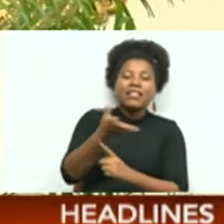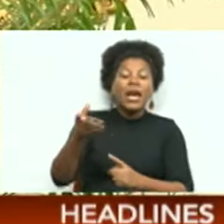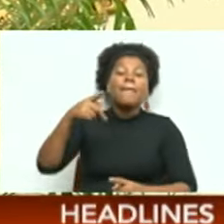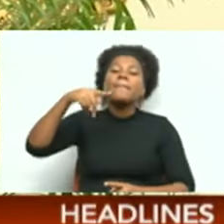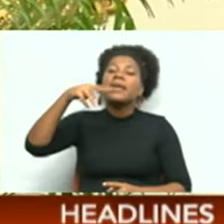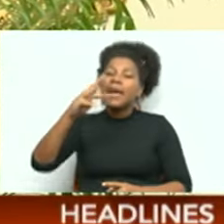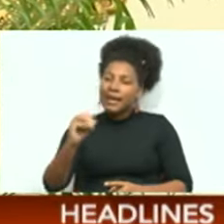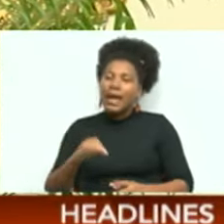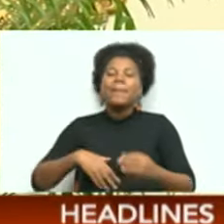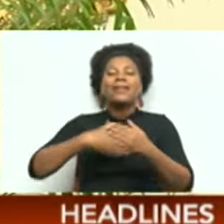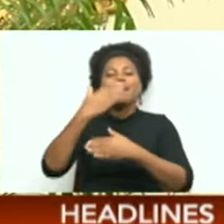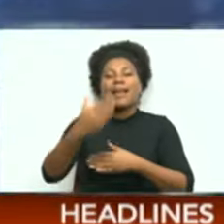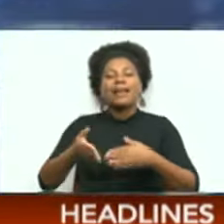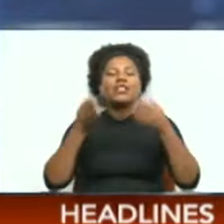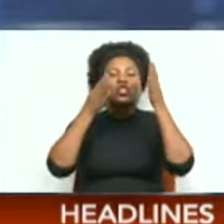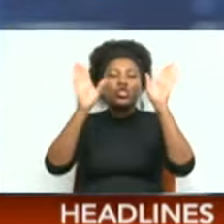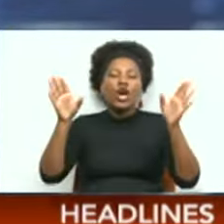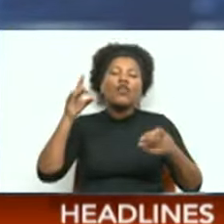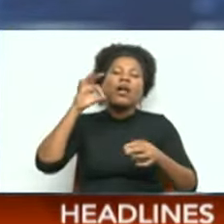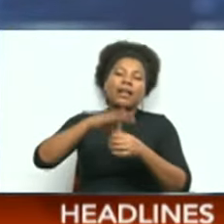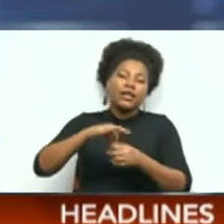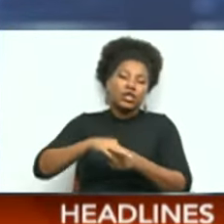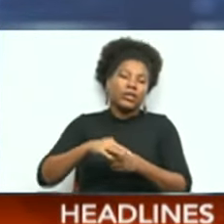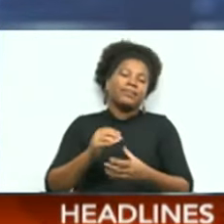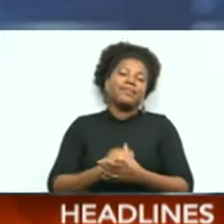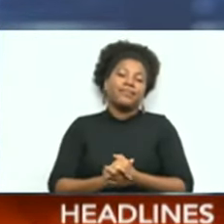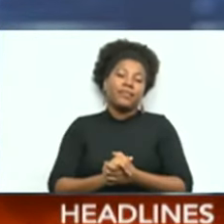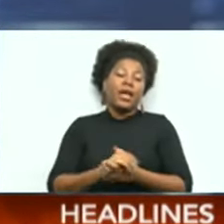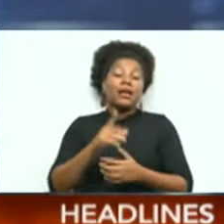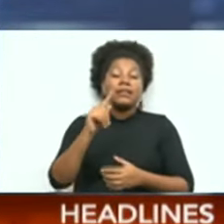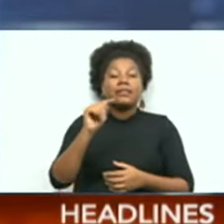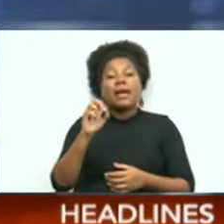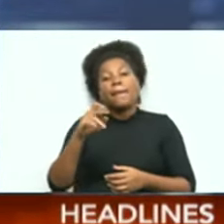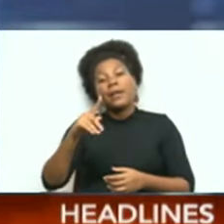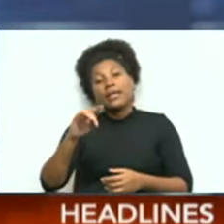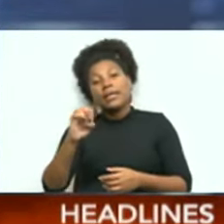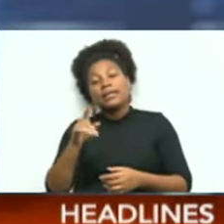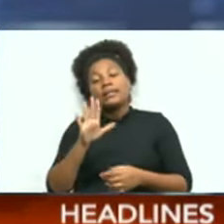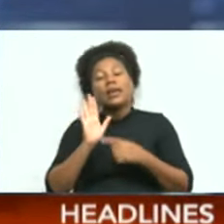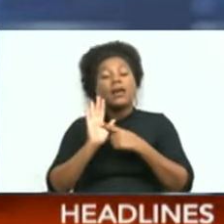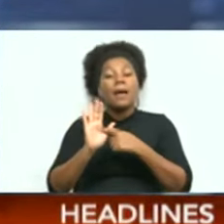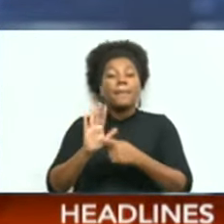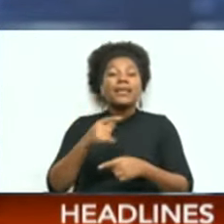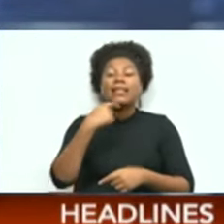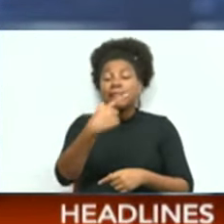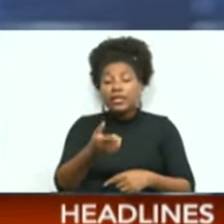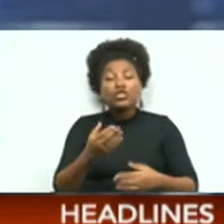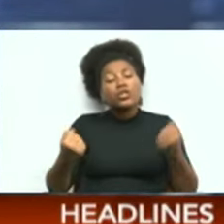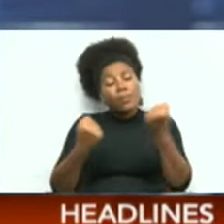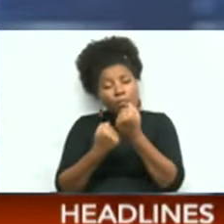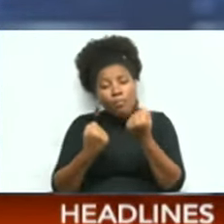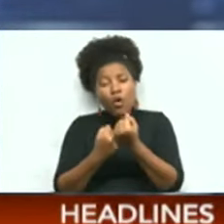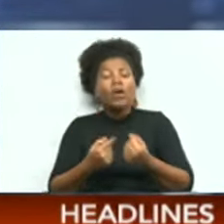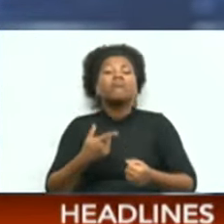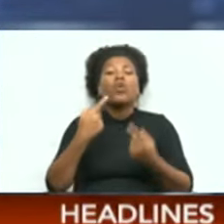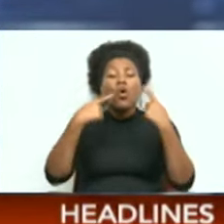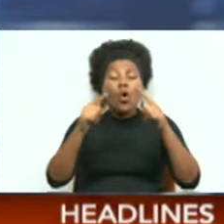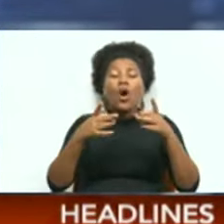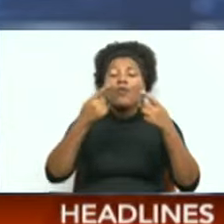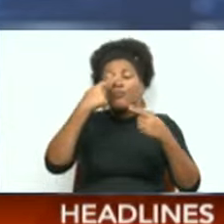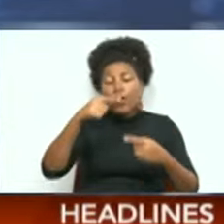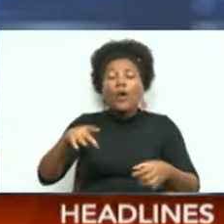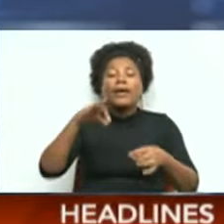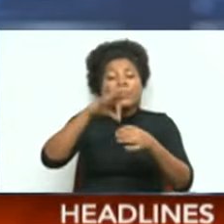next general elections. Meanwhile, Tabakit MP Anita Haynes-Allen says she supports the call for internal elections in the United